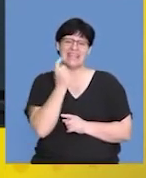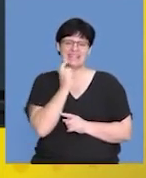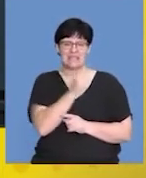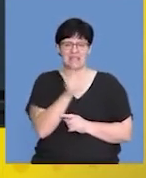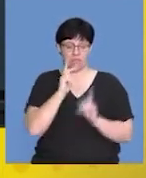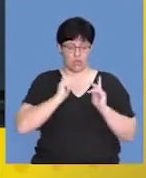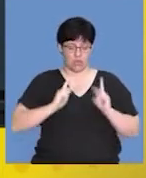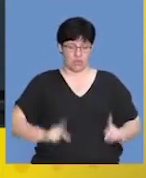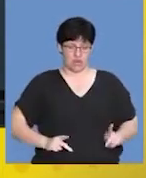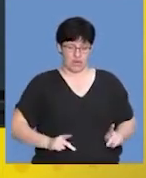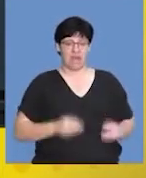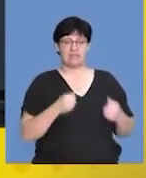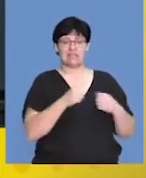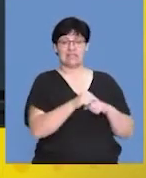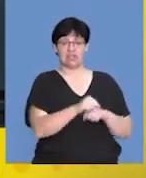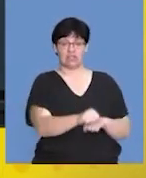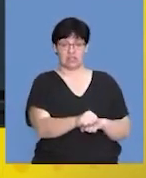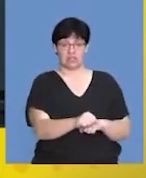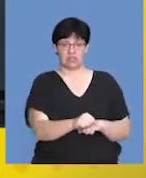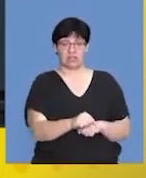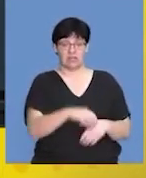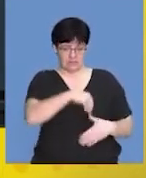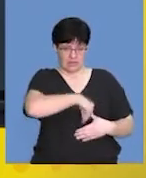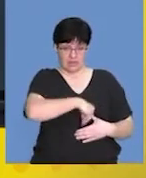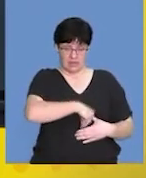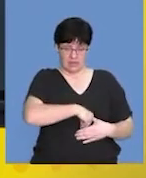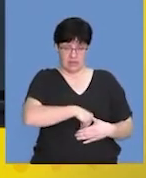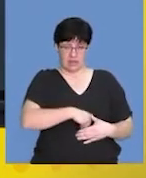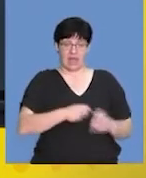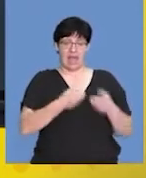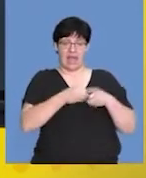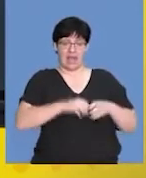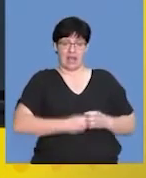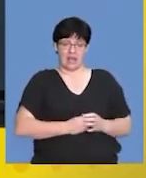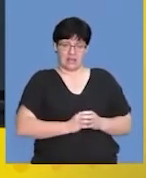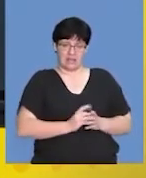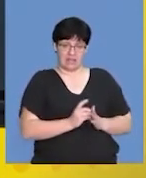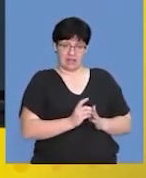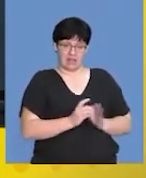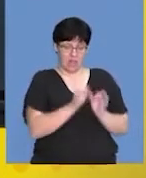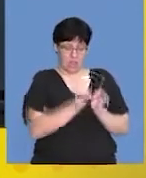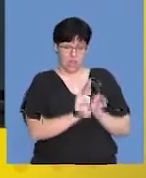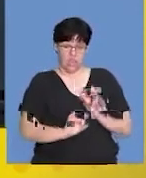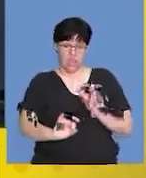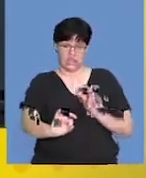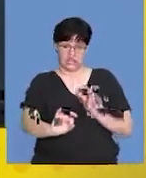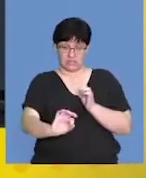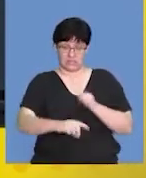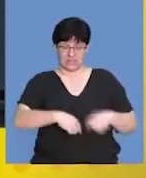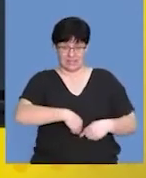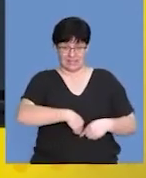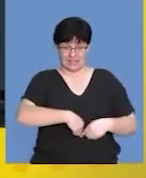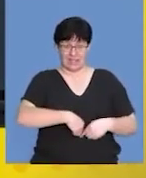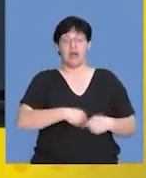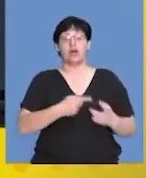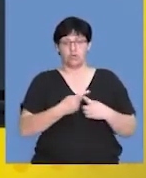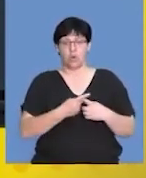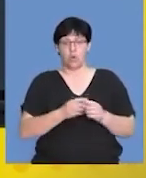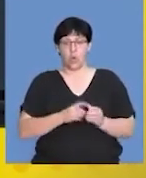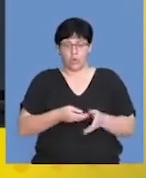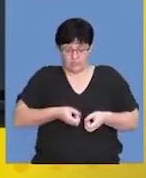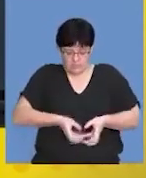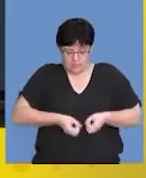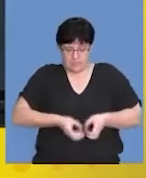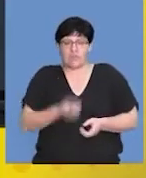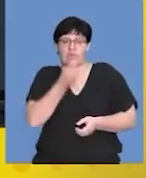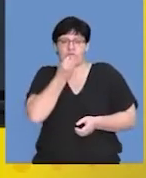as humans have a strategy where the egg develops internally and has an umbilical cord, which supplies the developing fetus